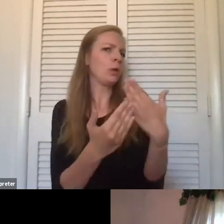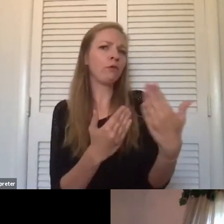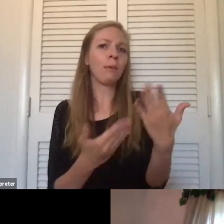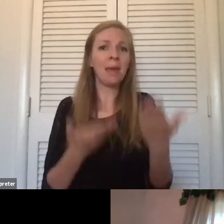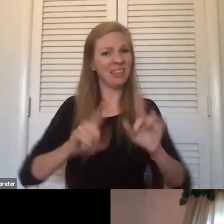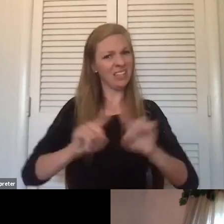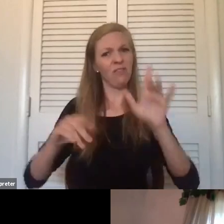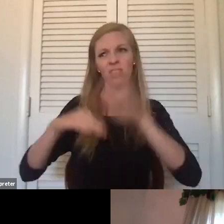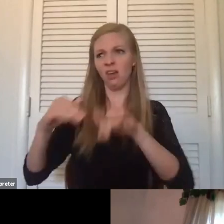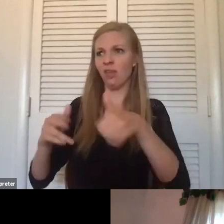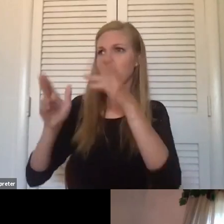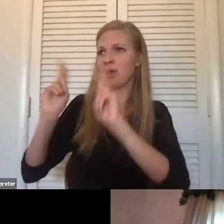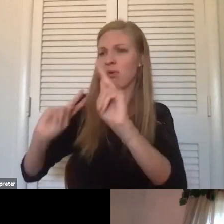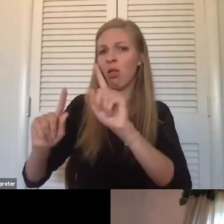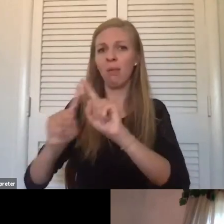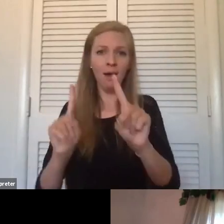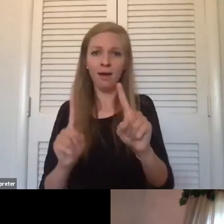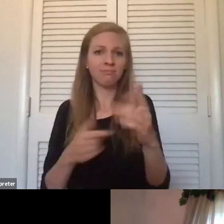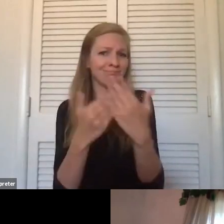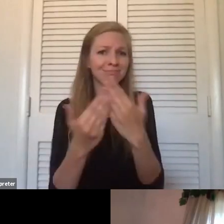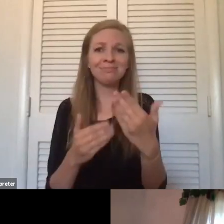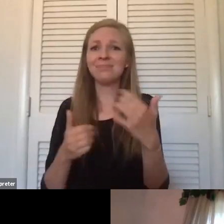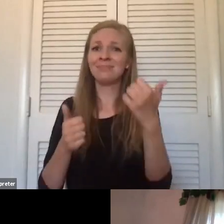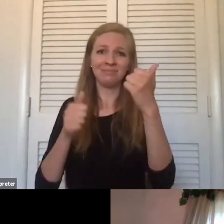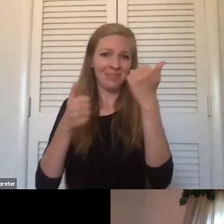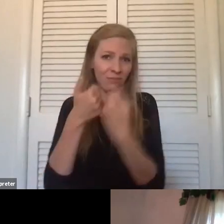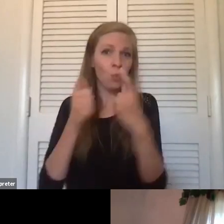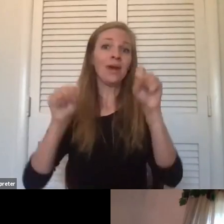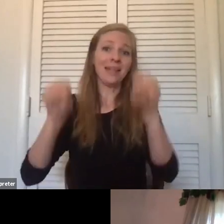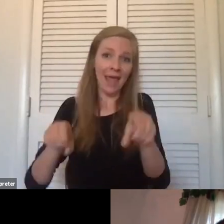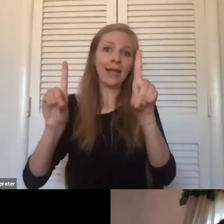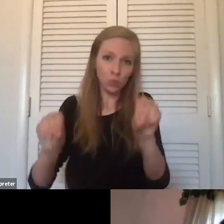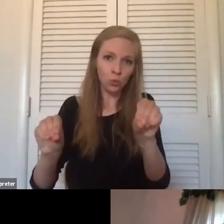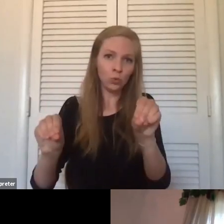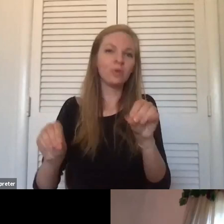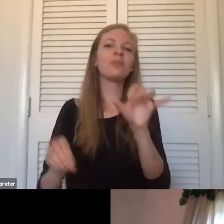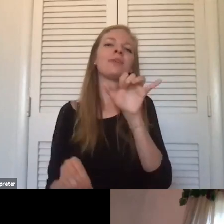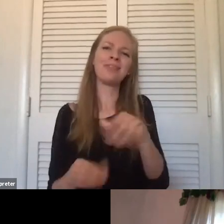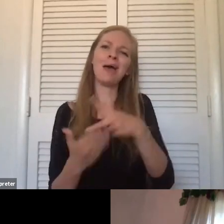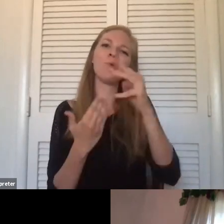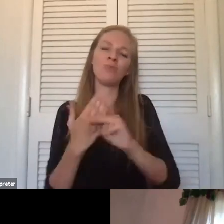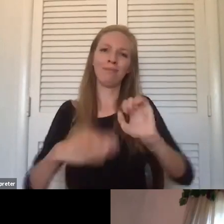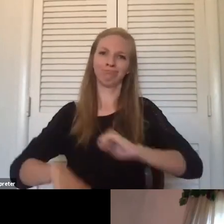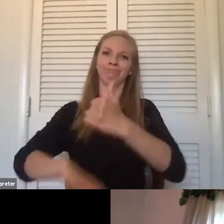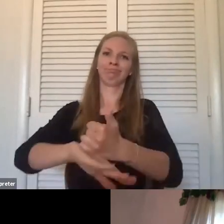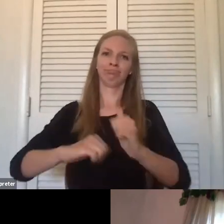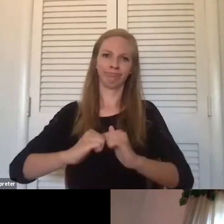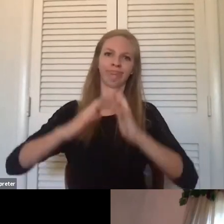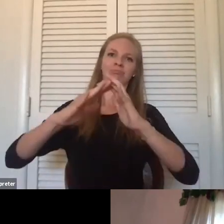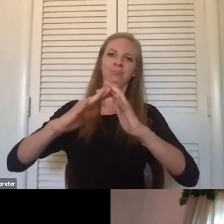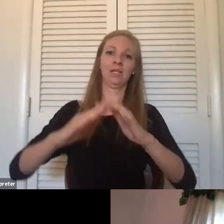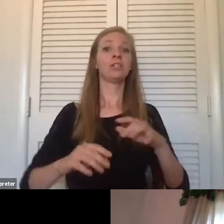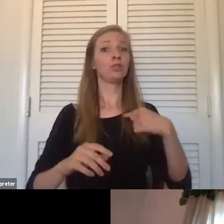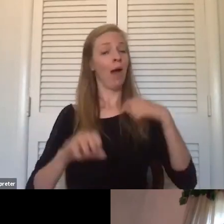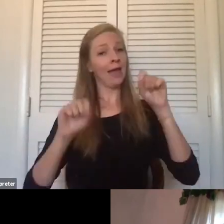else, you can do it. And so our can program was born and can do ballet and a can